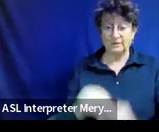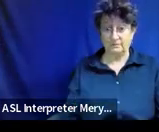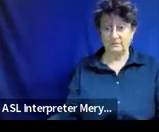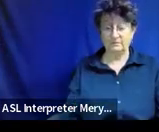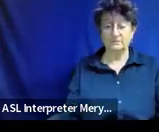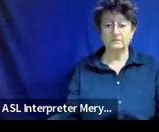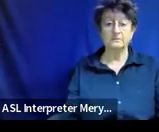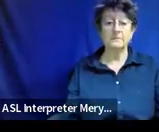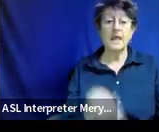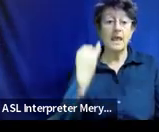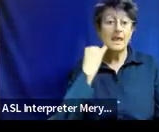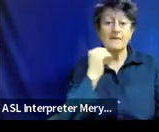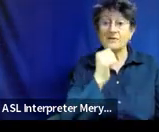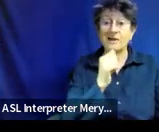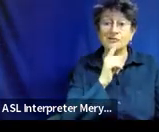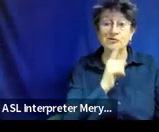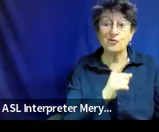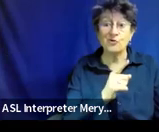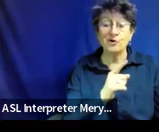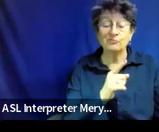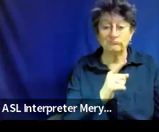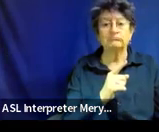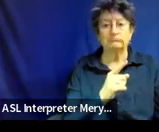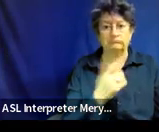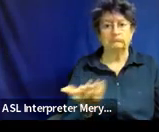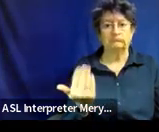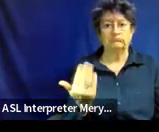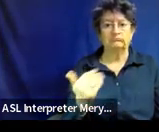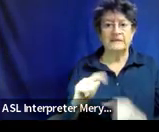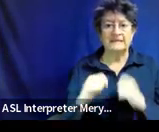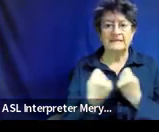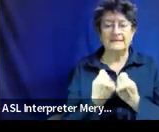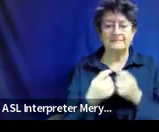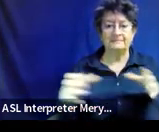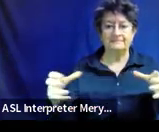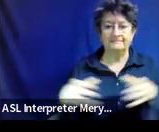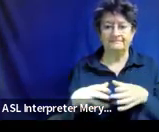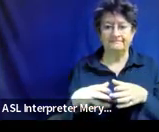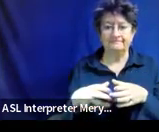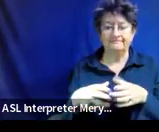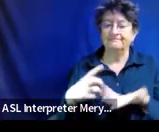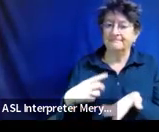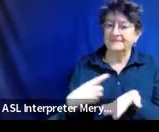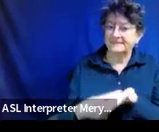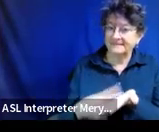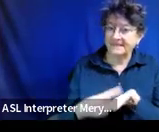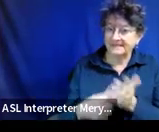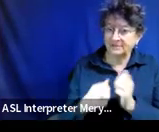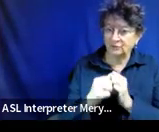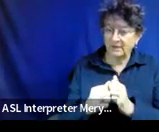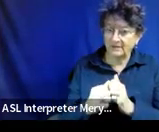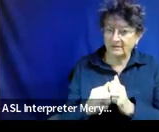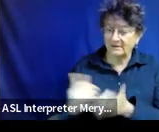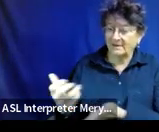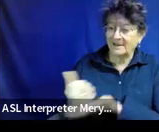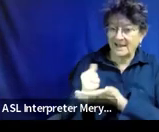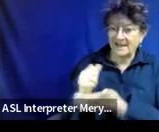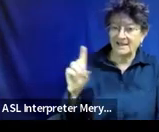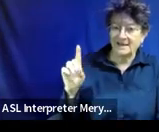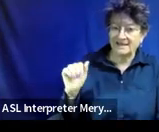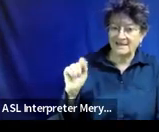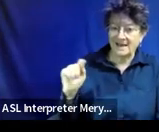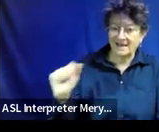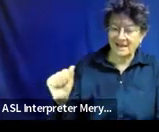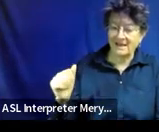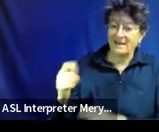If you're not sure, definitely get the team together, talk about it, take data, figure out what those skill